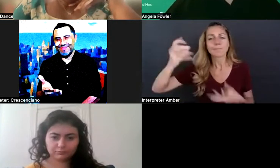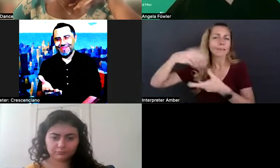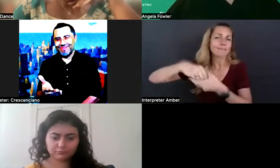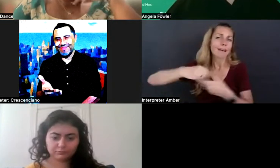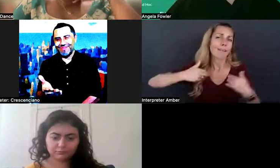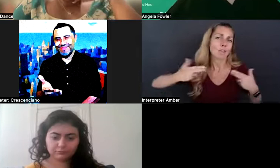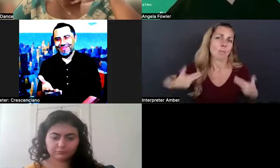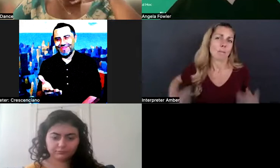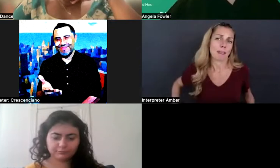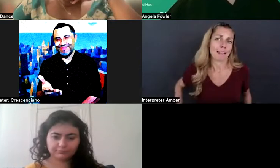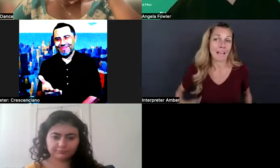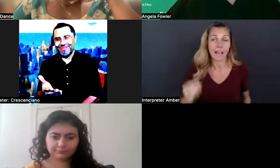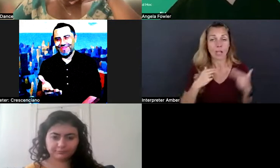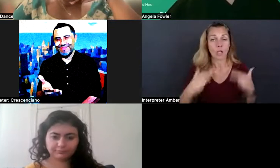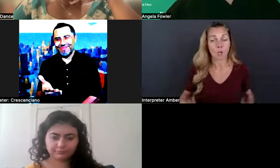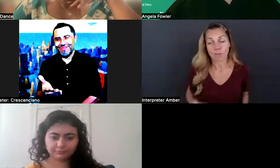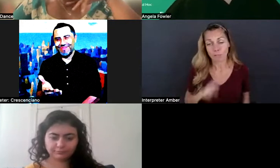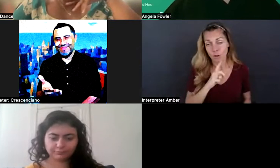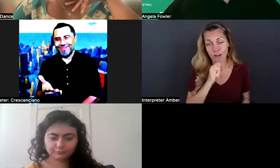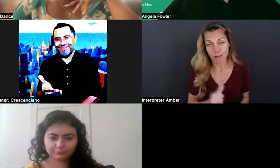human beings are certainly not perfect,